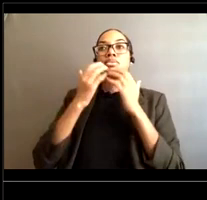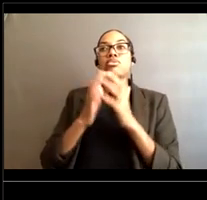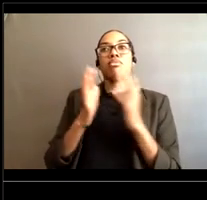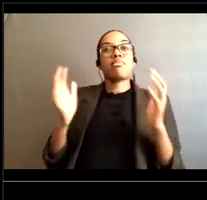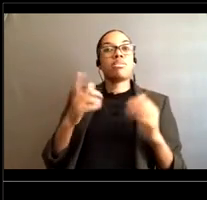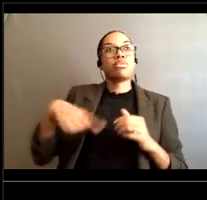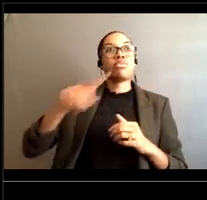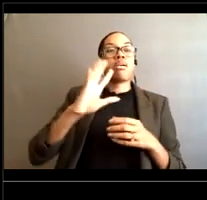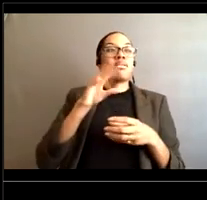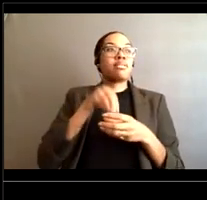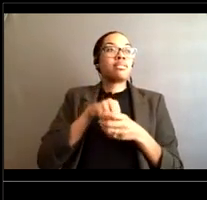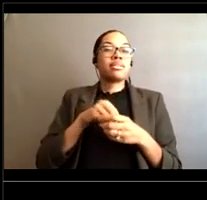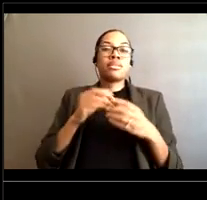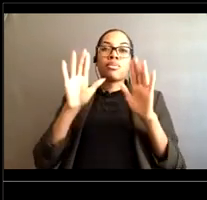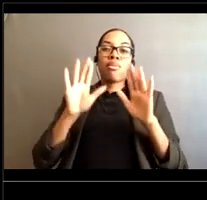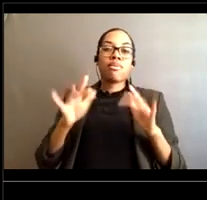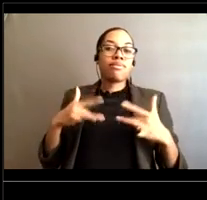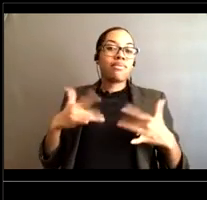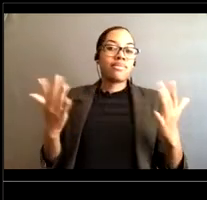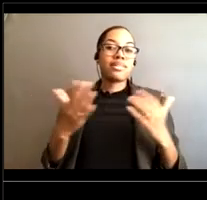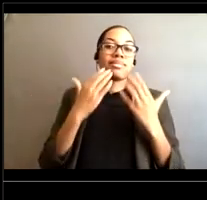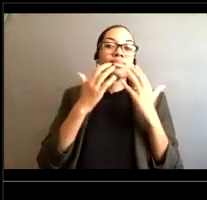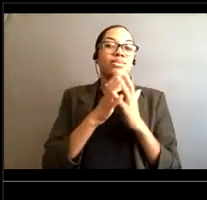and I can't thank you enough for those efforts